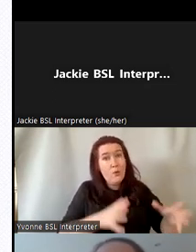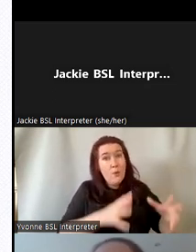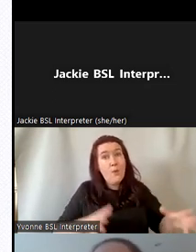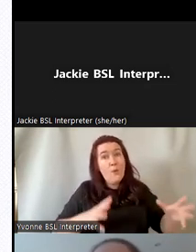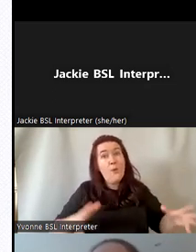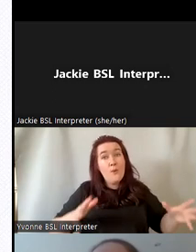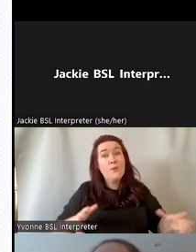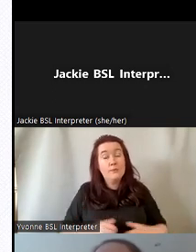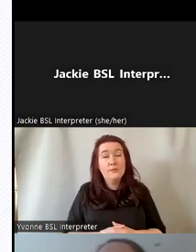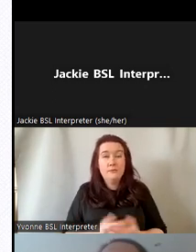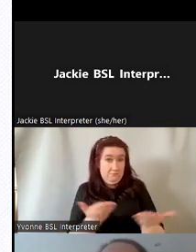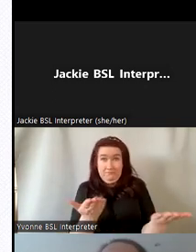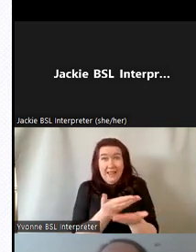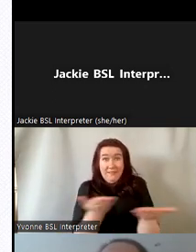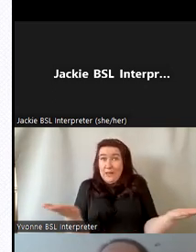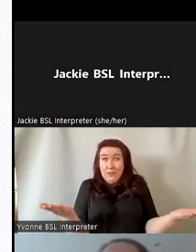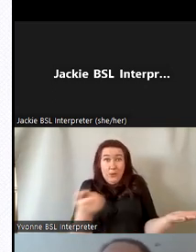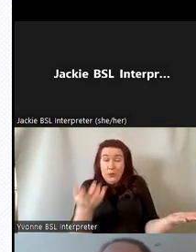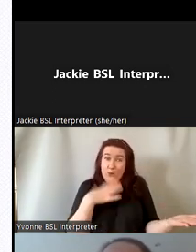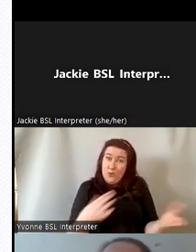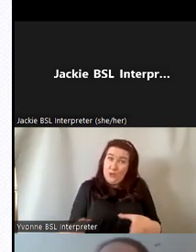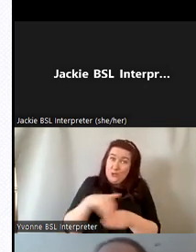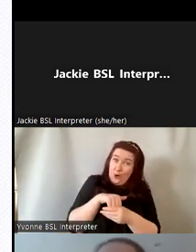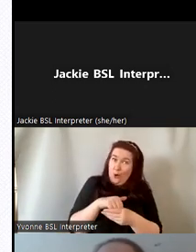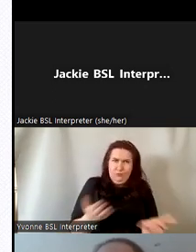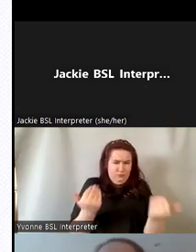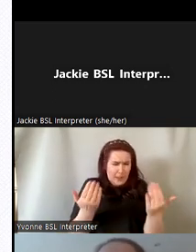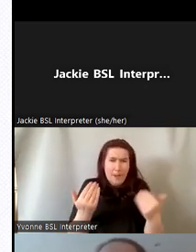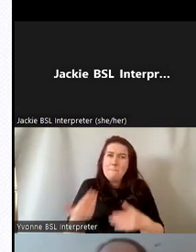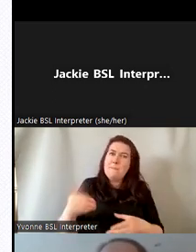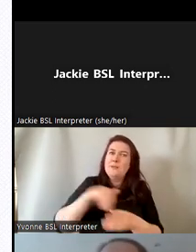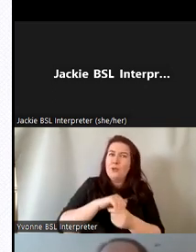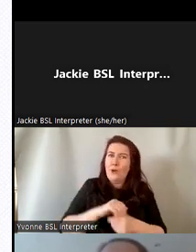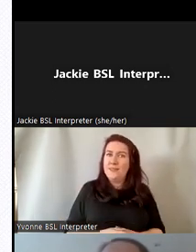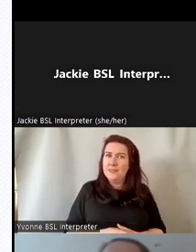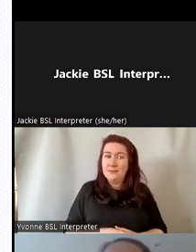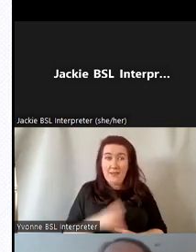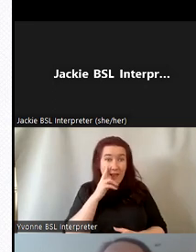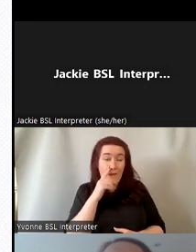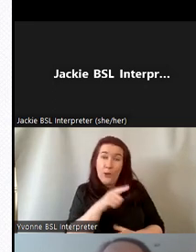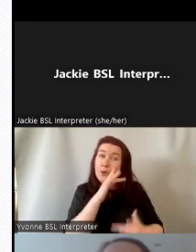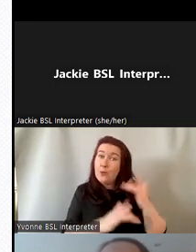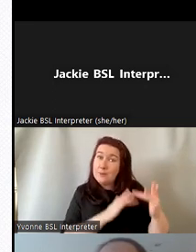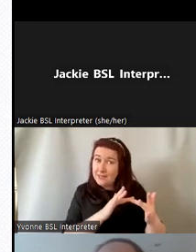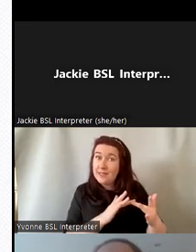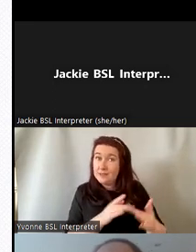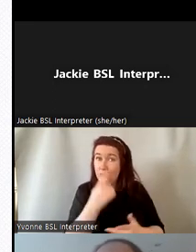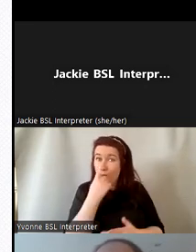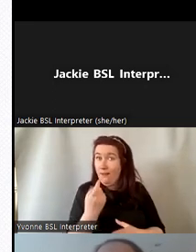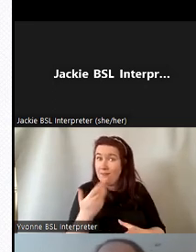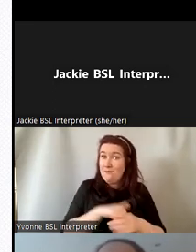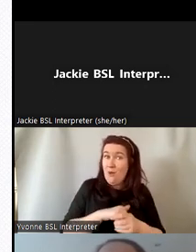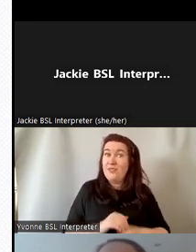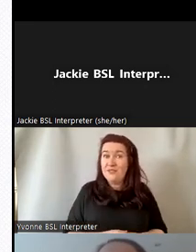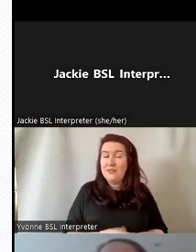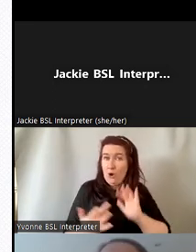if anybody wants to come and join us then you'd be more than welcome um head over to the site and you can um yep